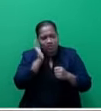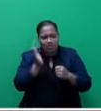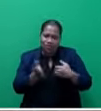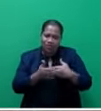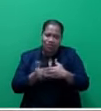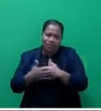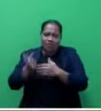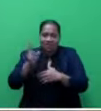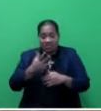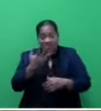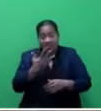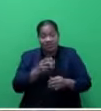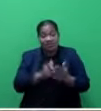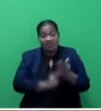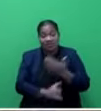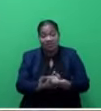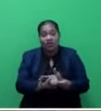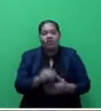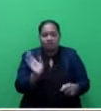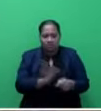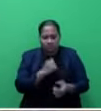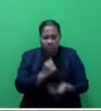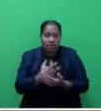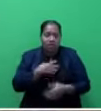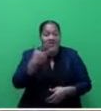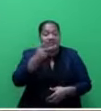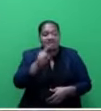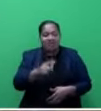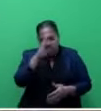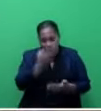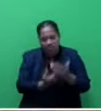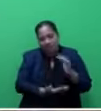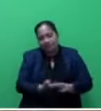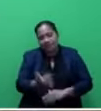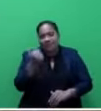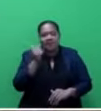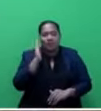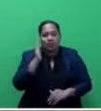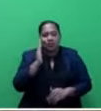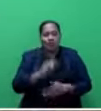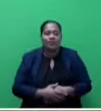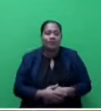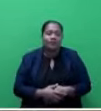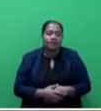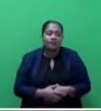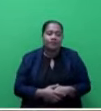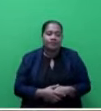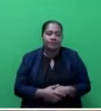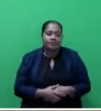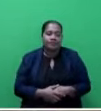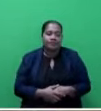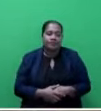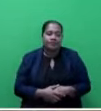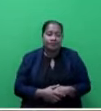January, and this ensured that more than 8,000 students return to school. On that note, Mr Speaker, sir,